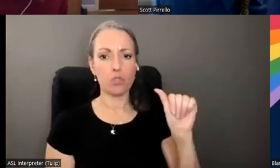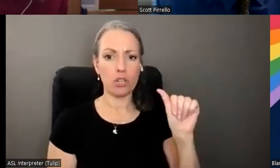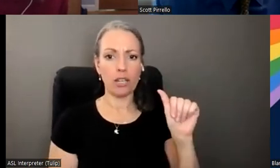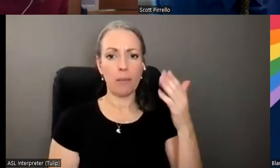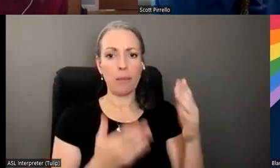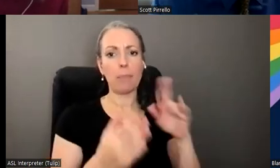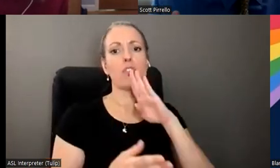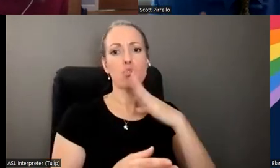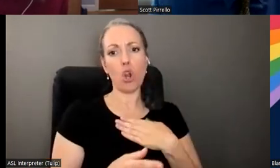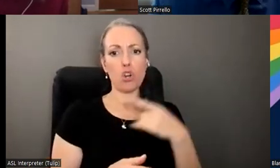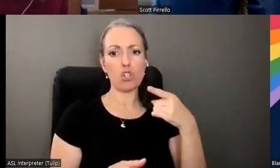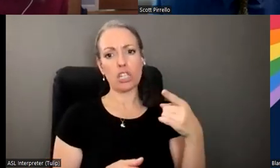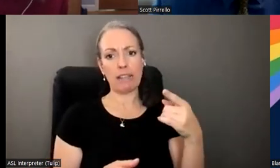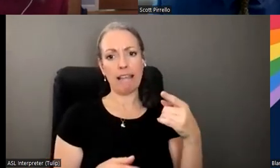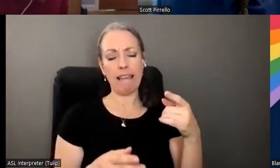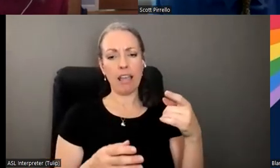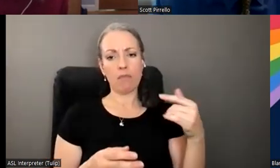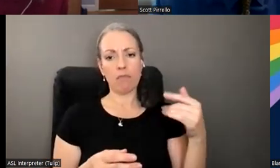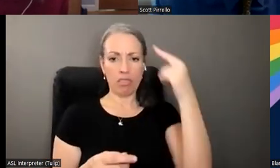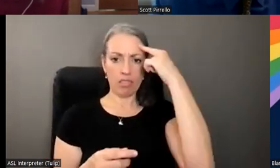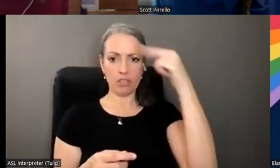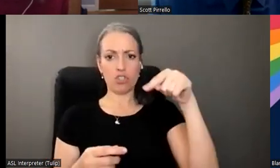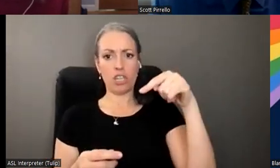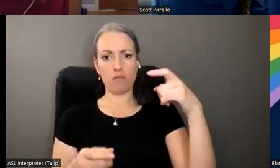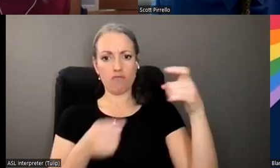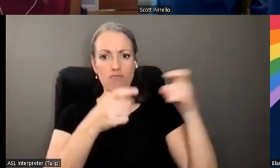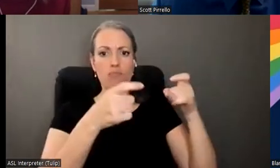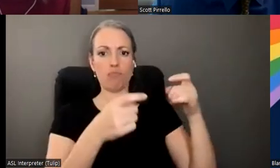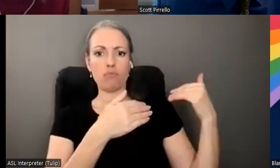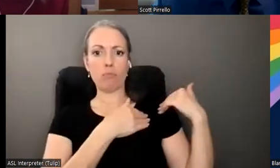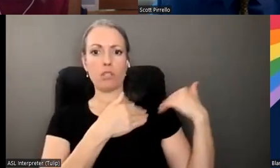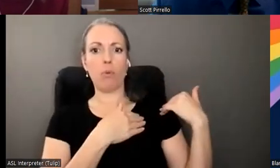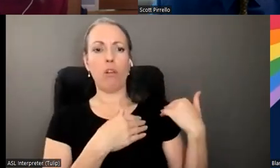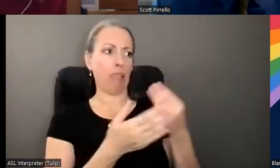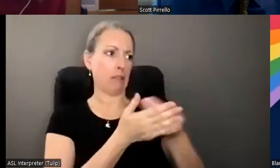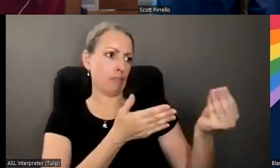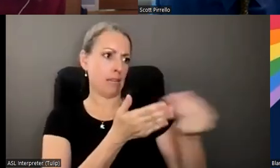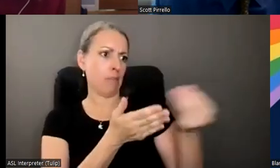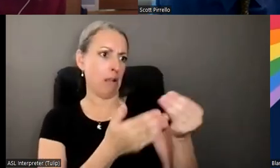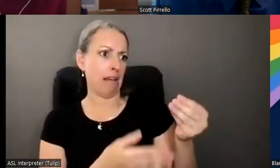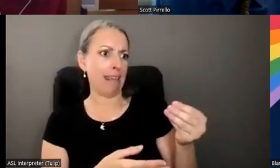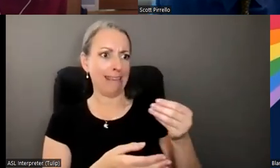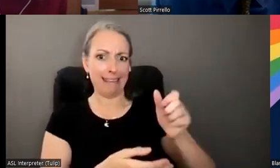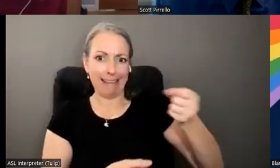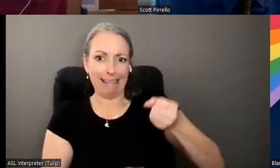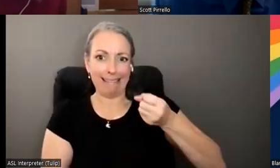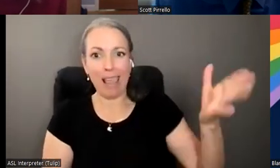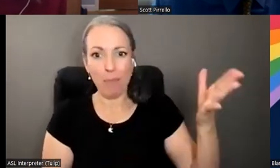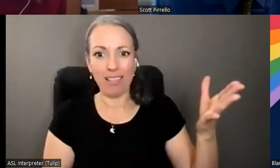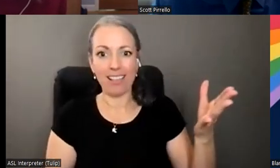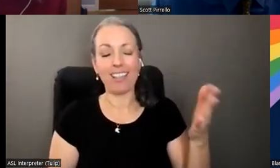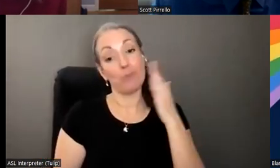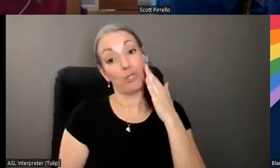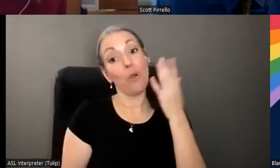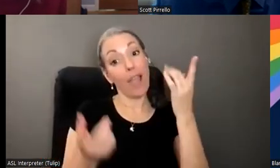acting as a fiduciary, or, you know, if we, if she's spending the money at casinos, um, which is very common in our cases,